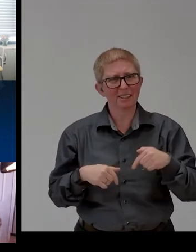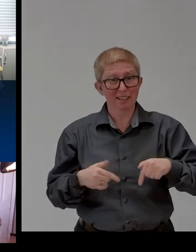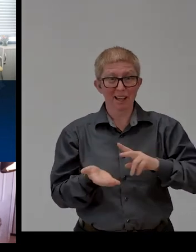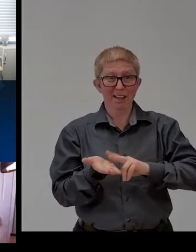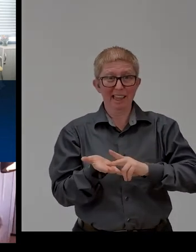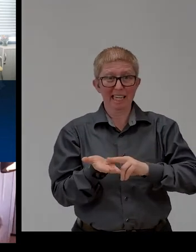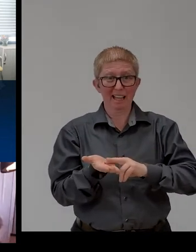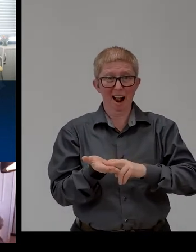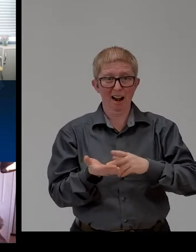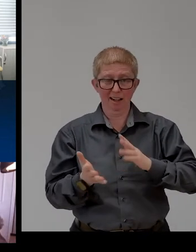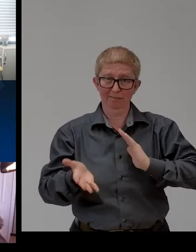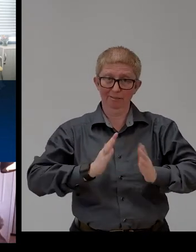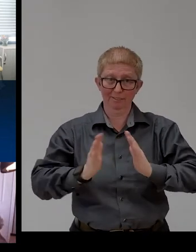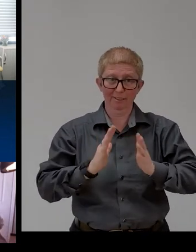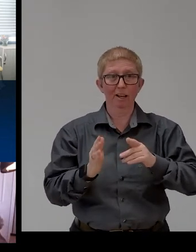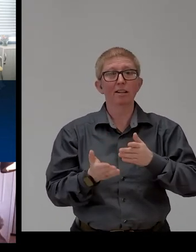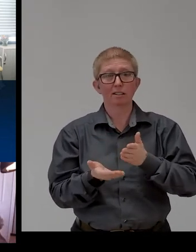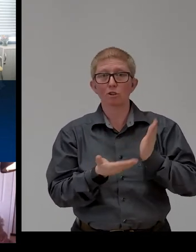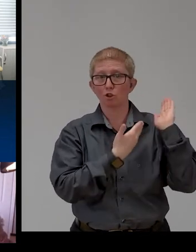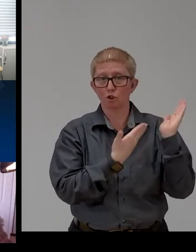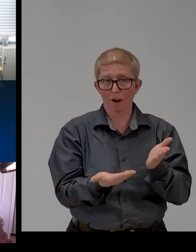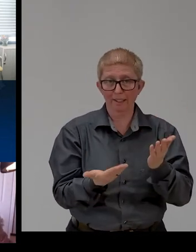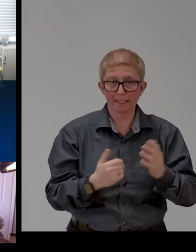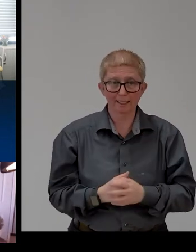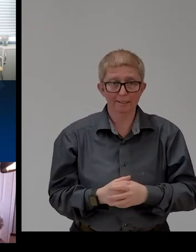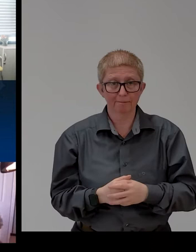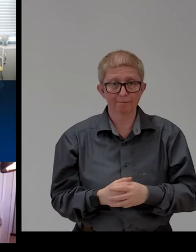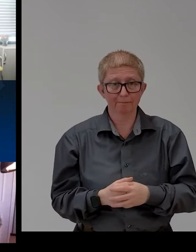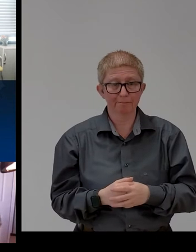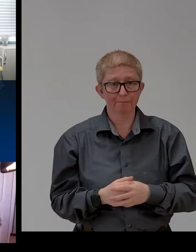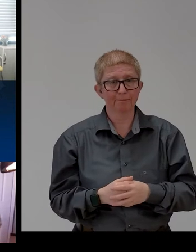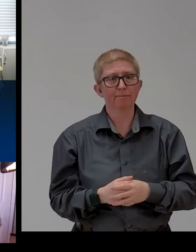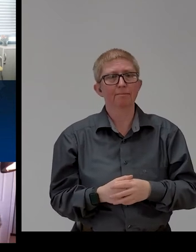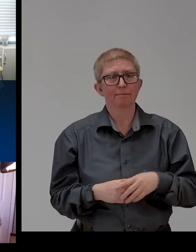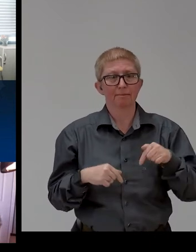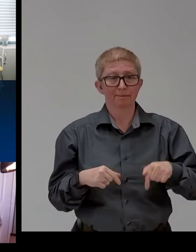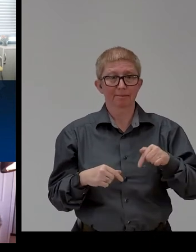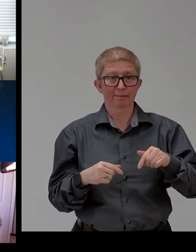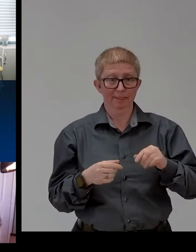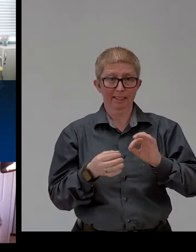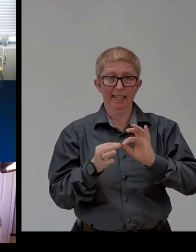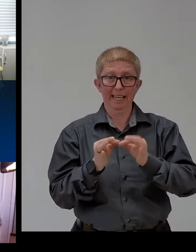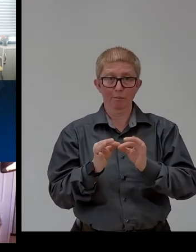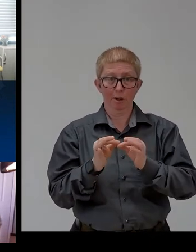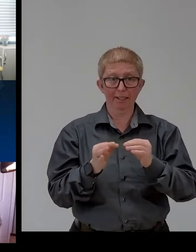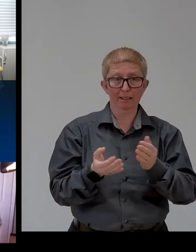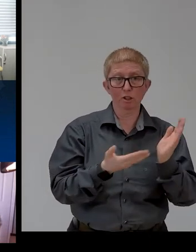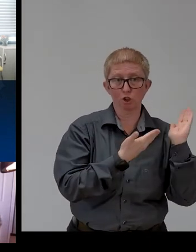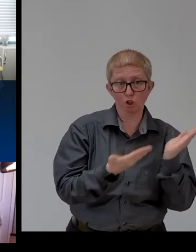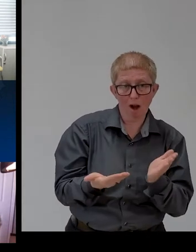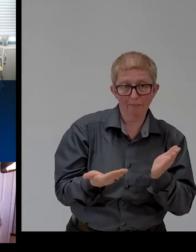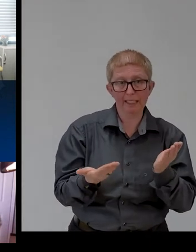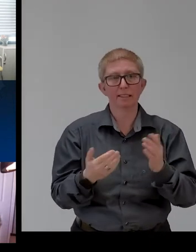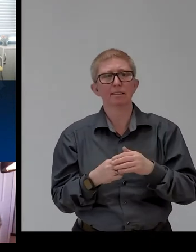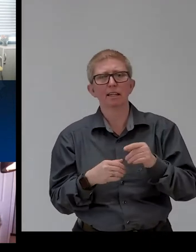services. We provide quality sign language interpretation services through our mobile app, which is available on both iOS